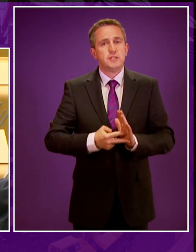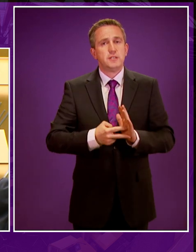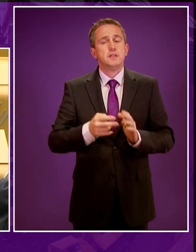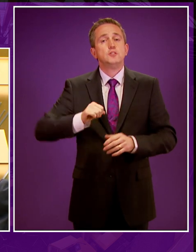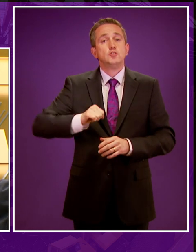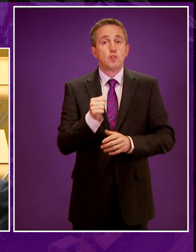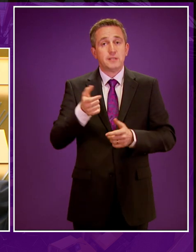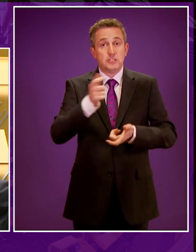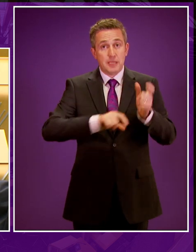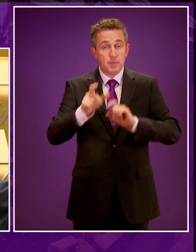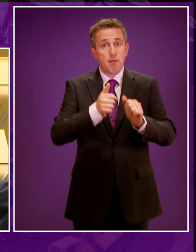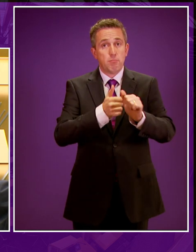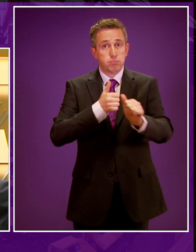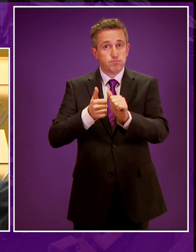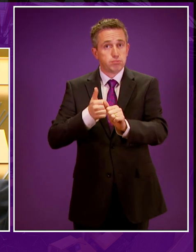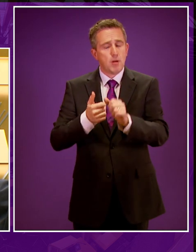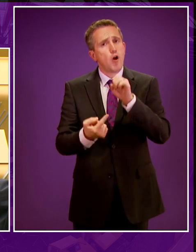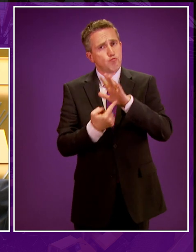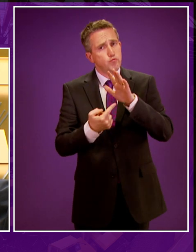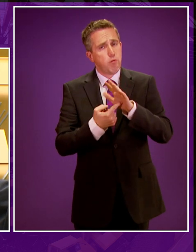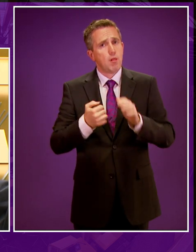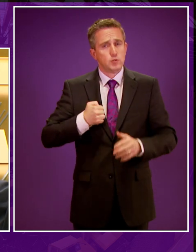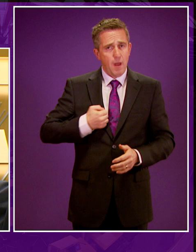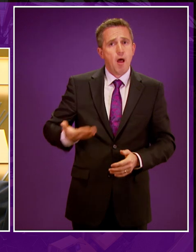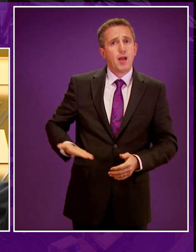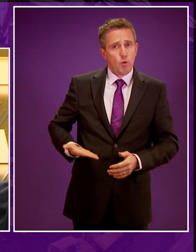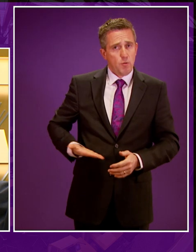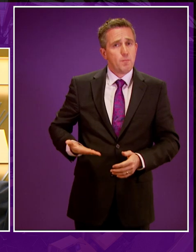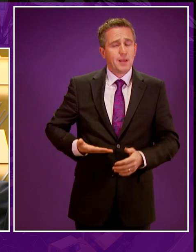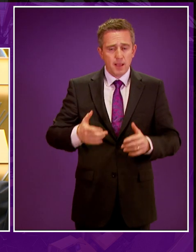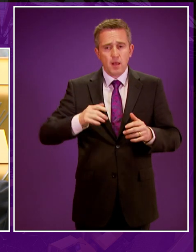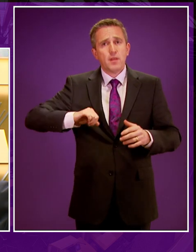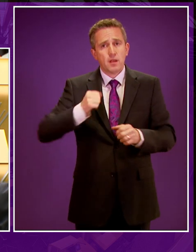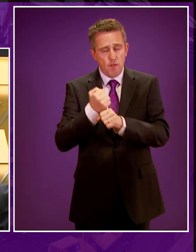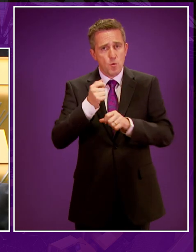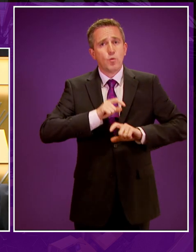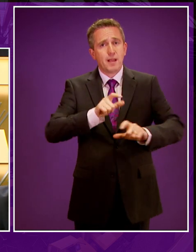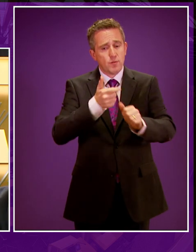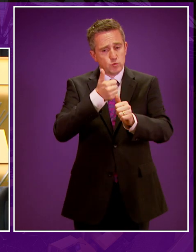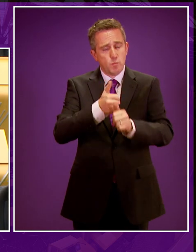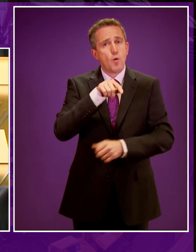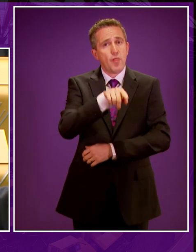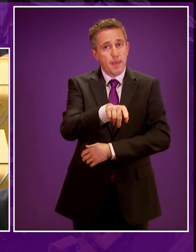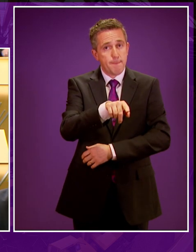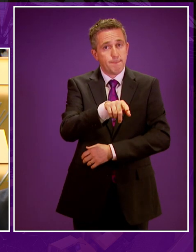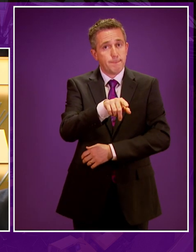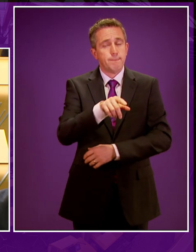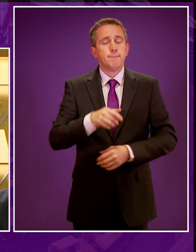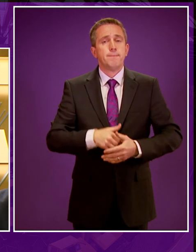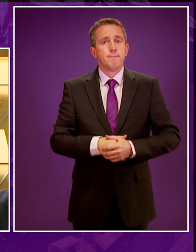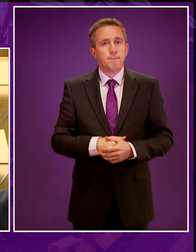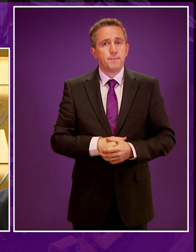chemicals industry continue to play a crucial role in the economy and we will continue to give that industry strong support. Now turning to the points that have made in my final few minutes